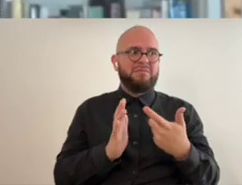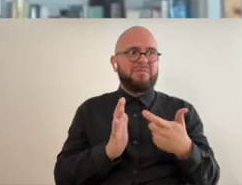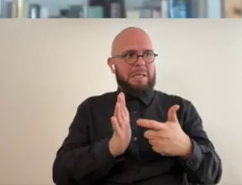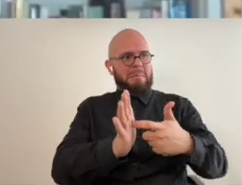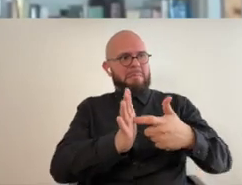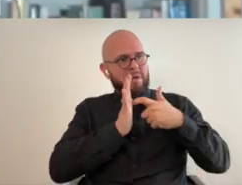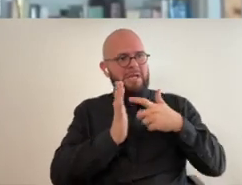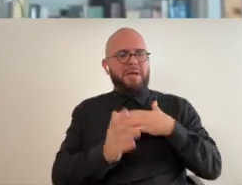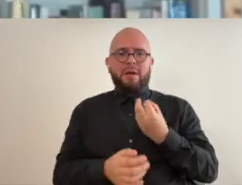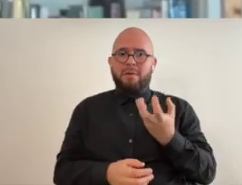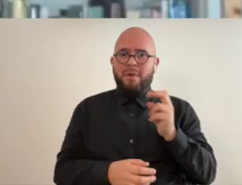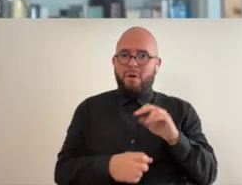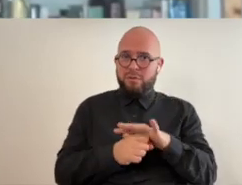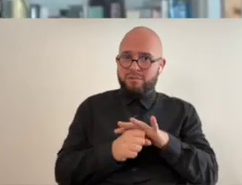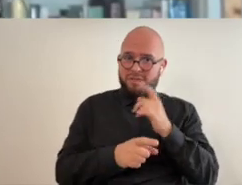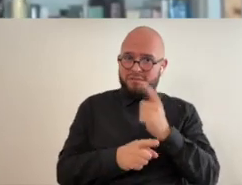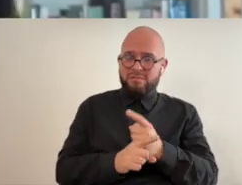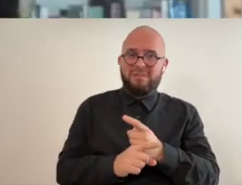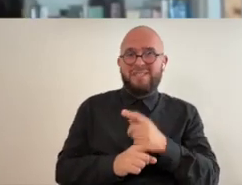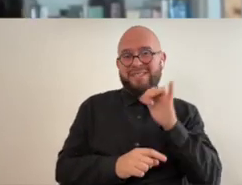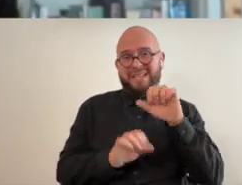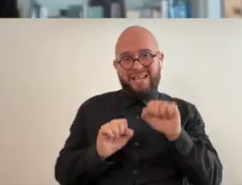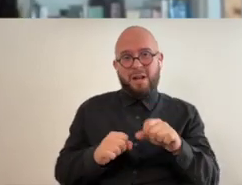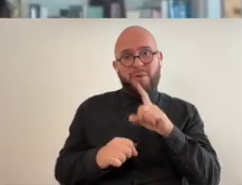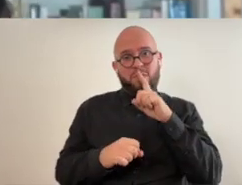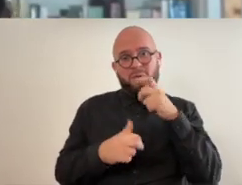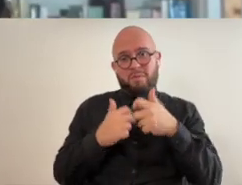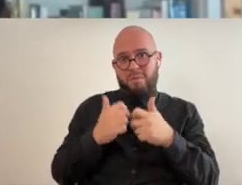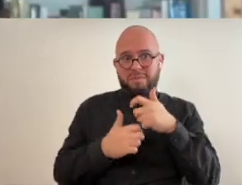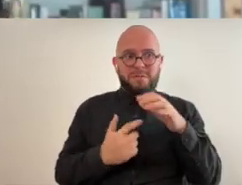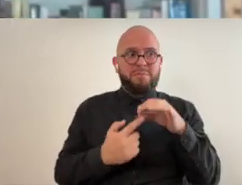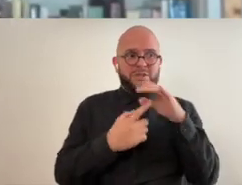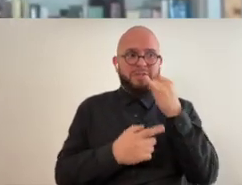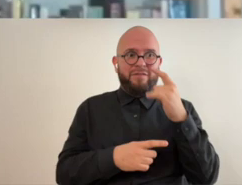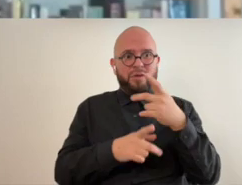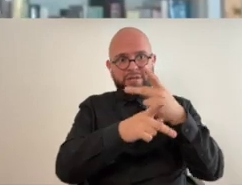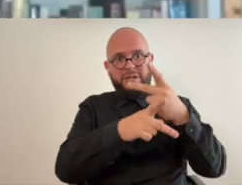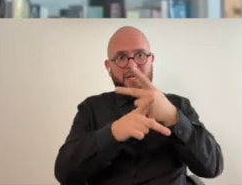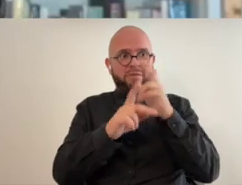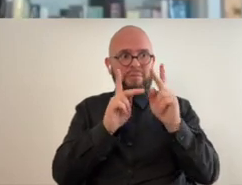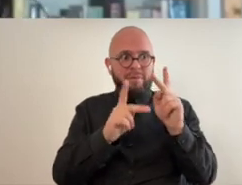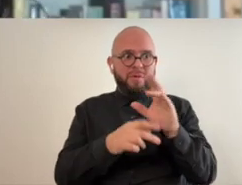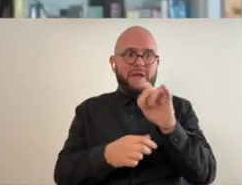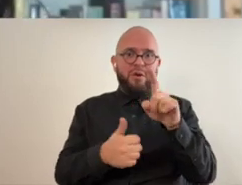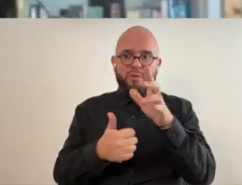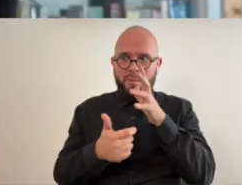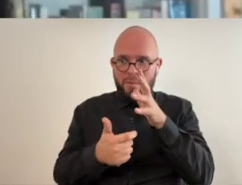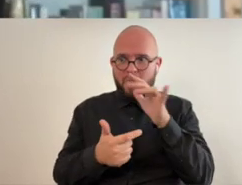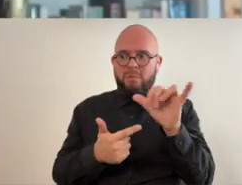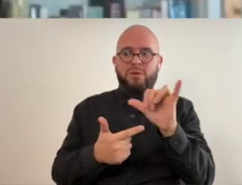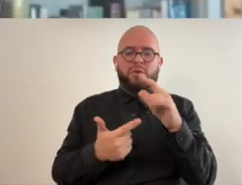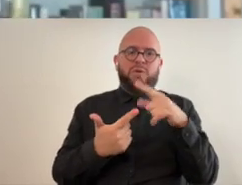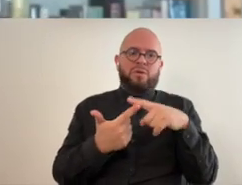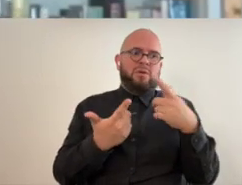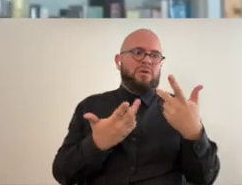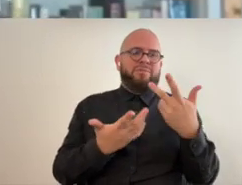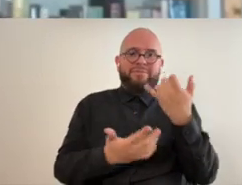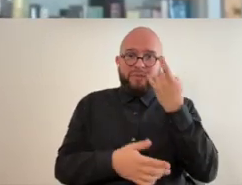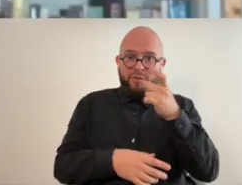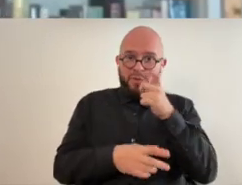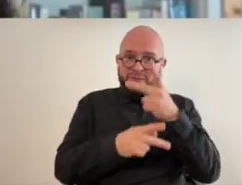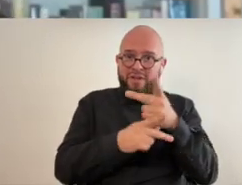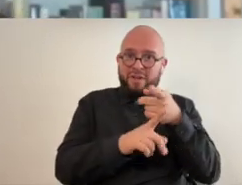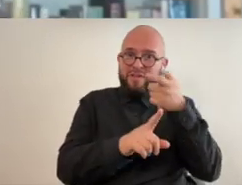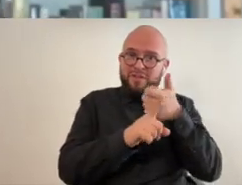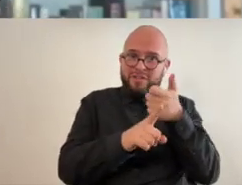space and that can be a real issue especially as you know being a caretaker and being a mom to realize that if you don't take care of